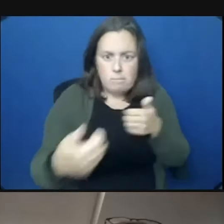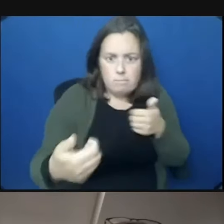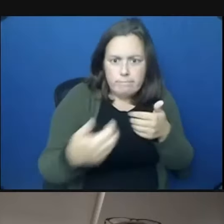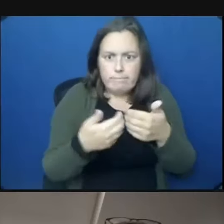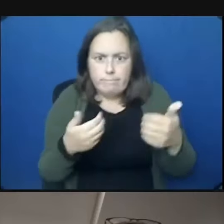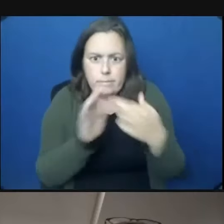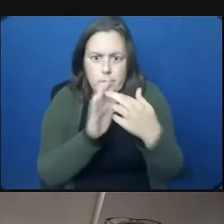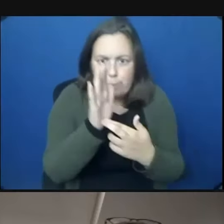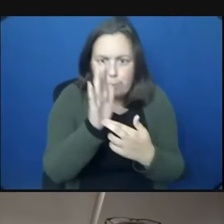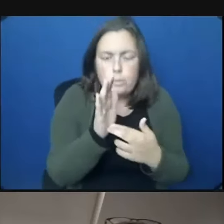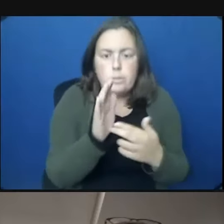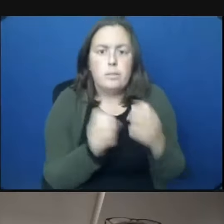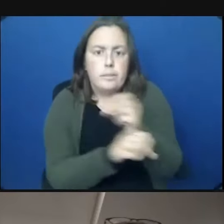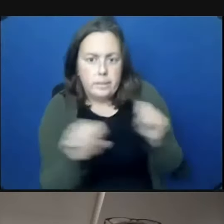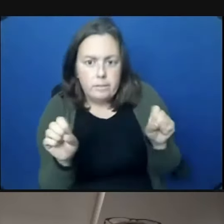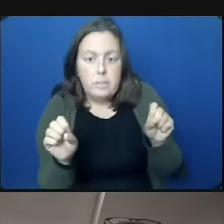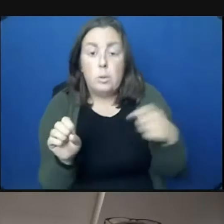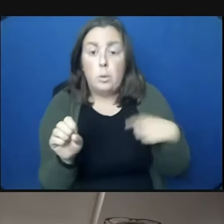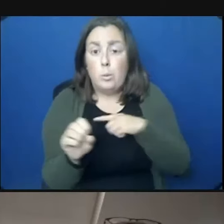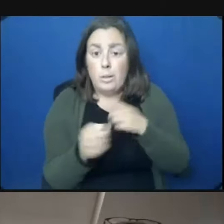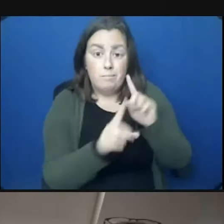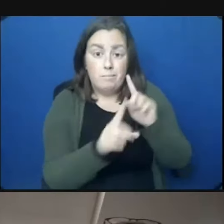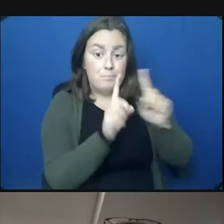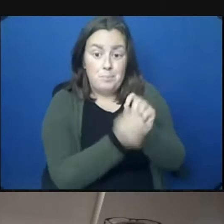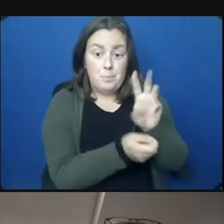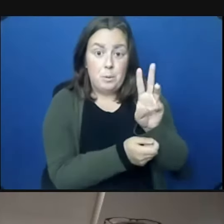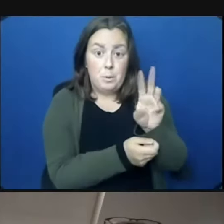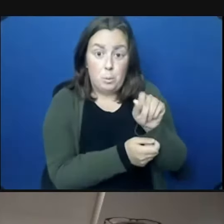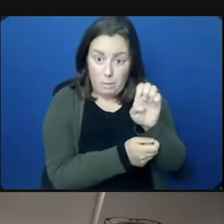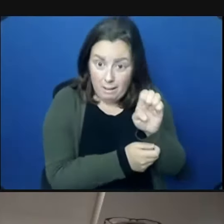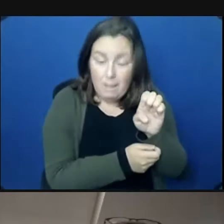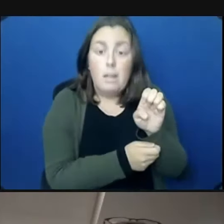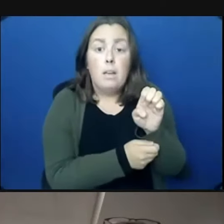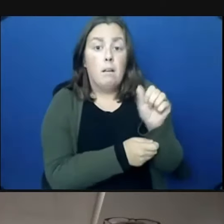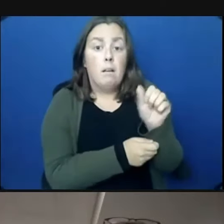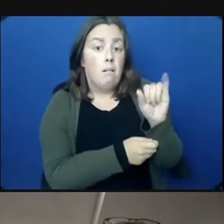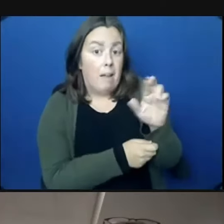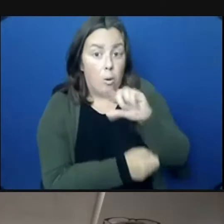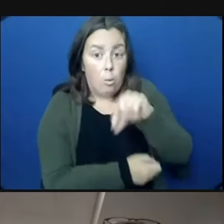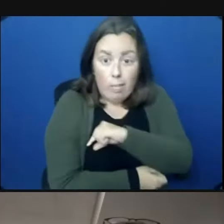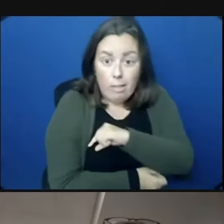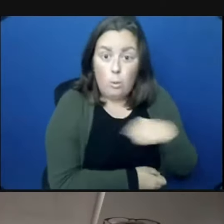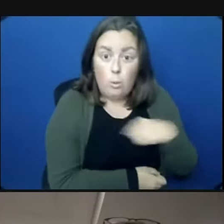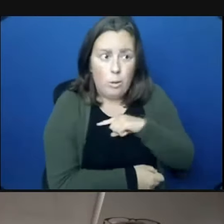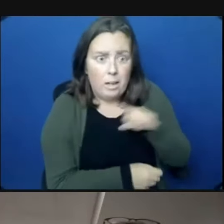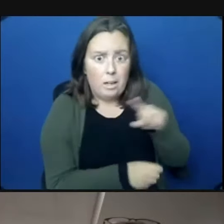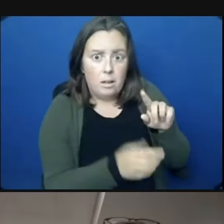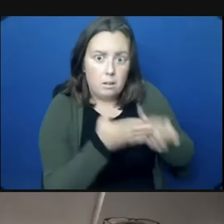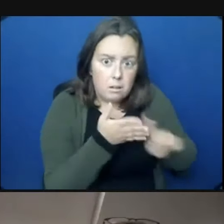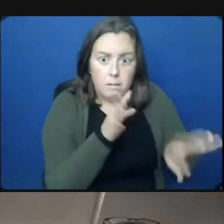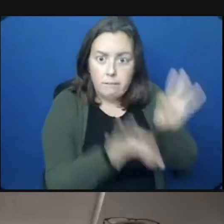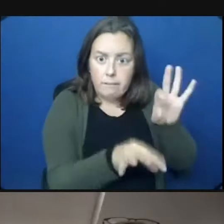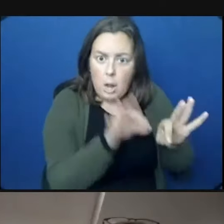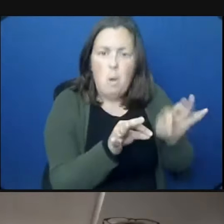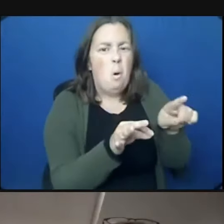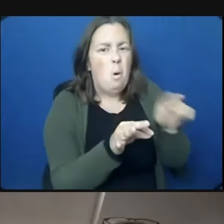facilities director regarding air quality and air exchange rates. In this process, we found that some of our systems were not functioning properly, but these issues have been